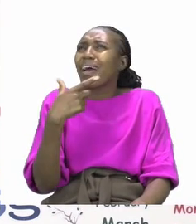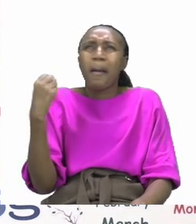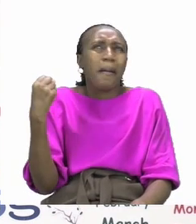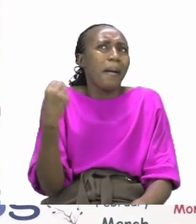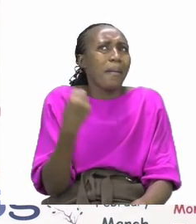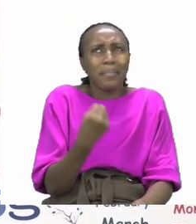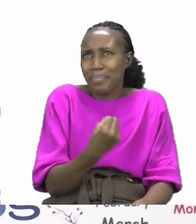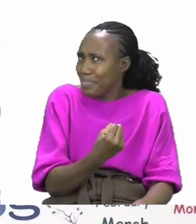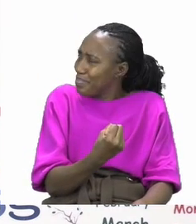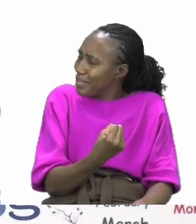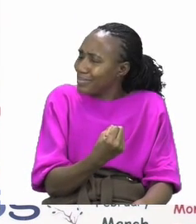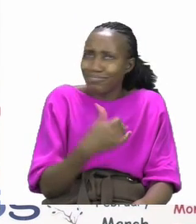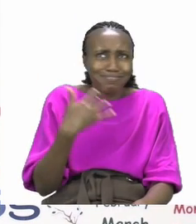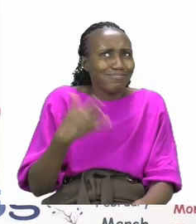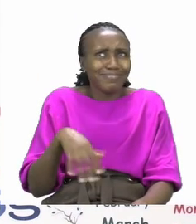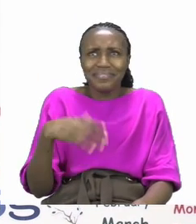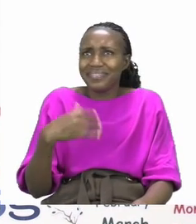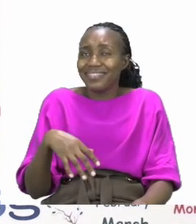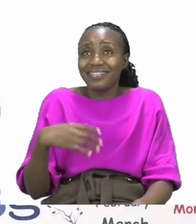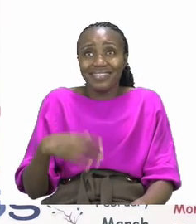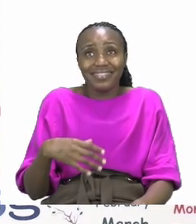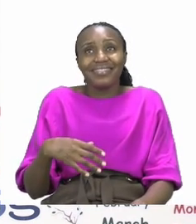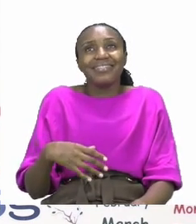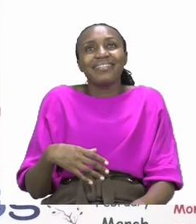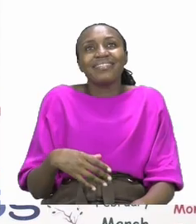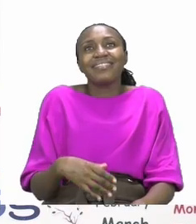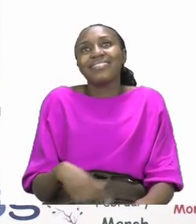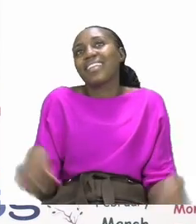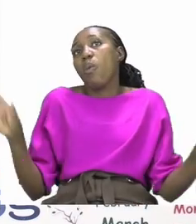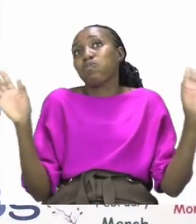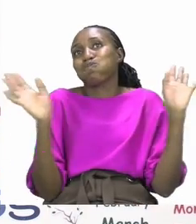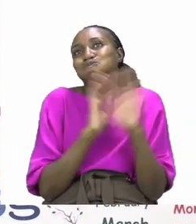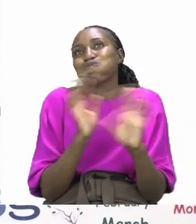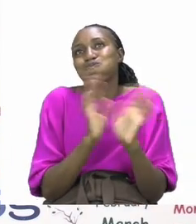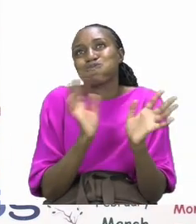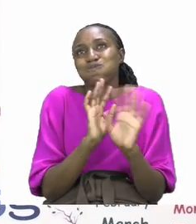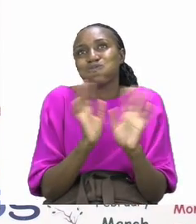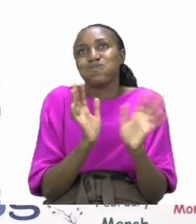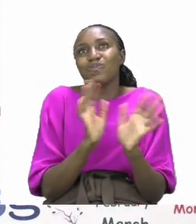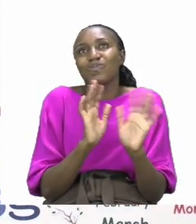say thank you so much for joining me today and goodbye!